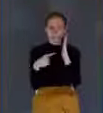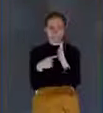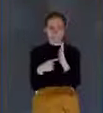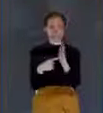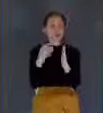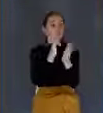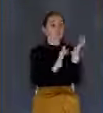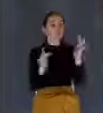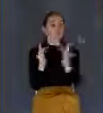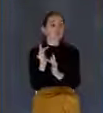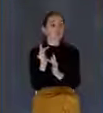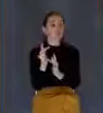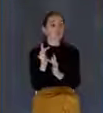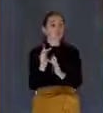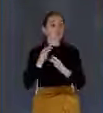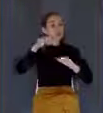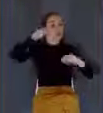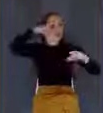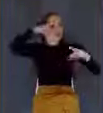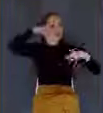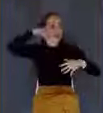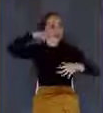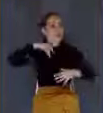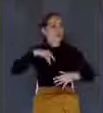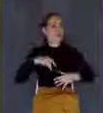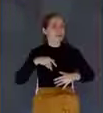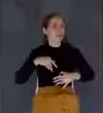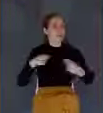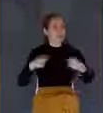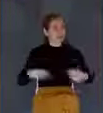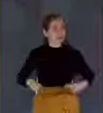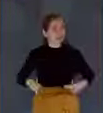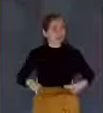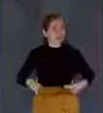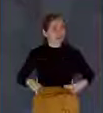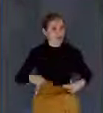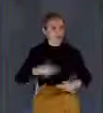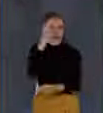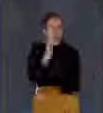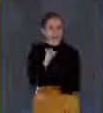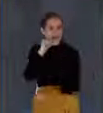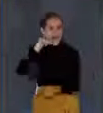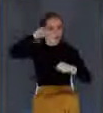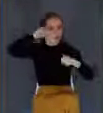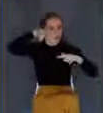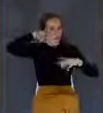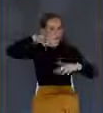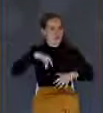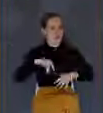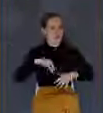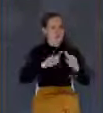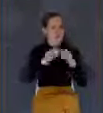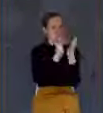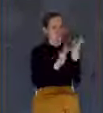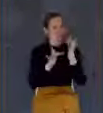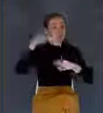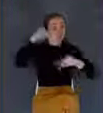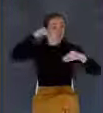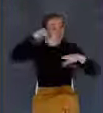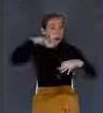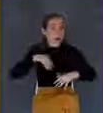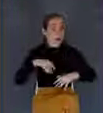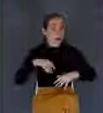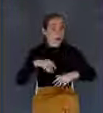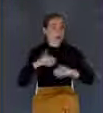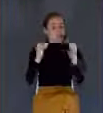Jesus perspired. God doesn't sweat, but Jesus in his humanity did. Jesus got